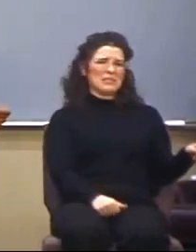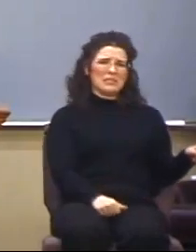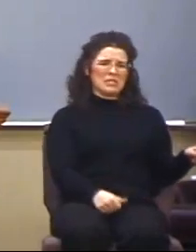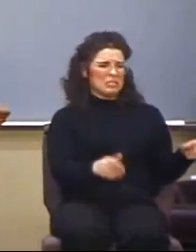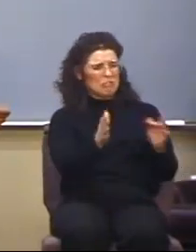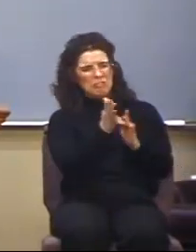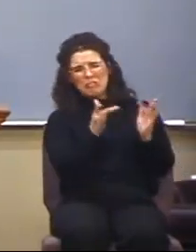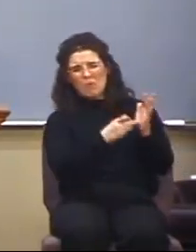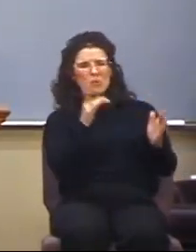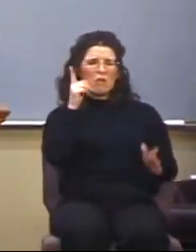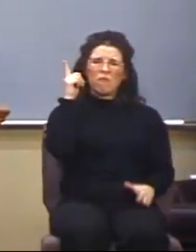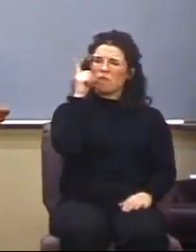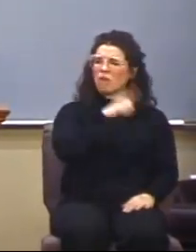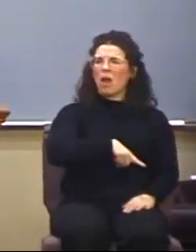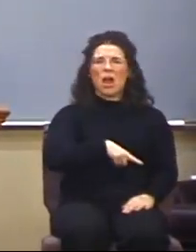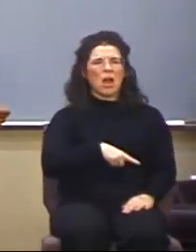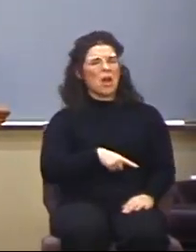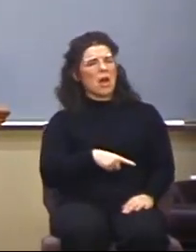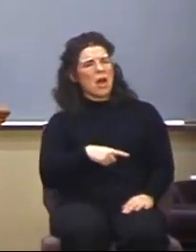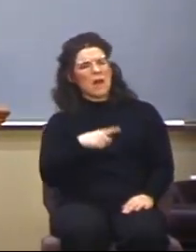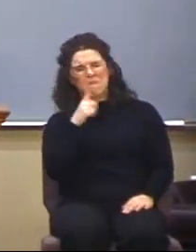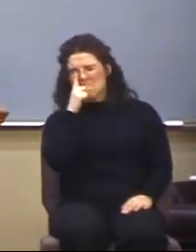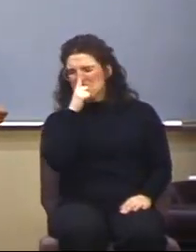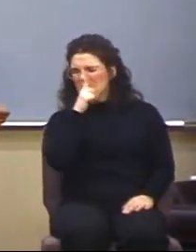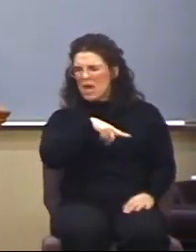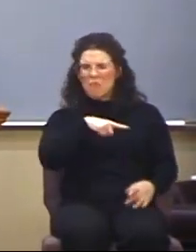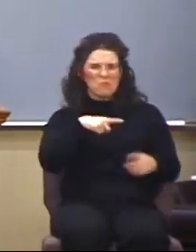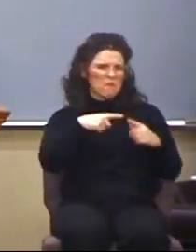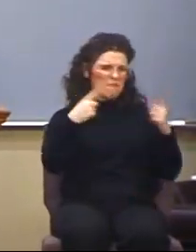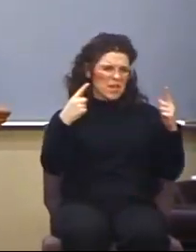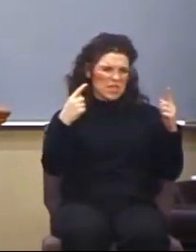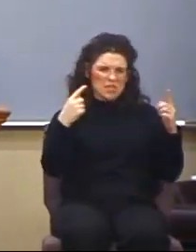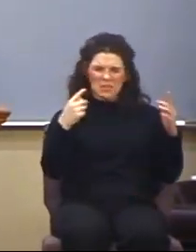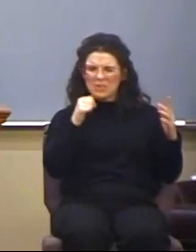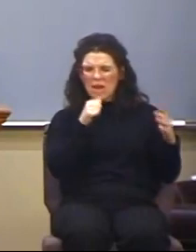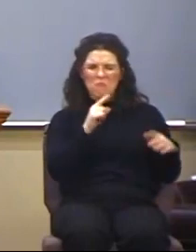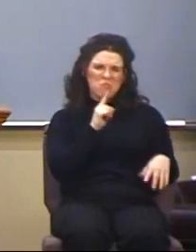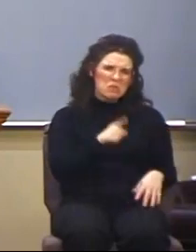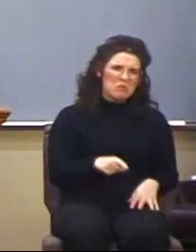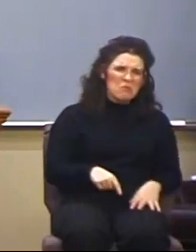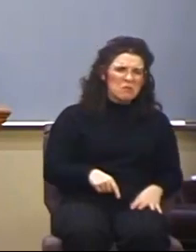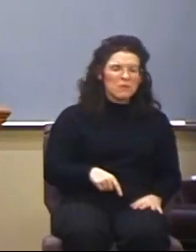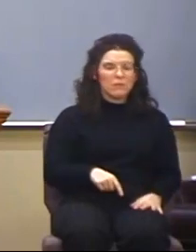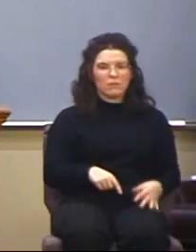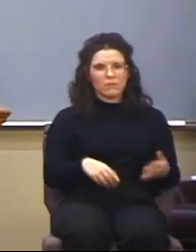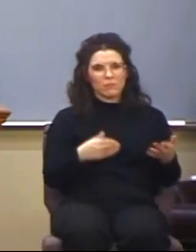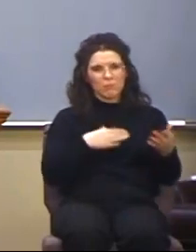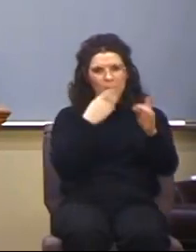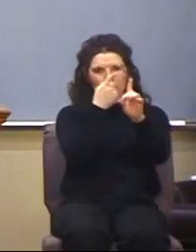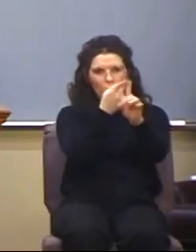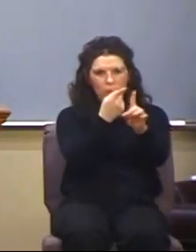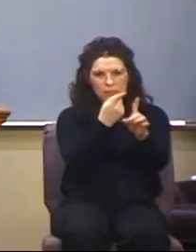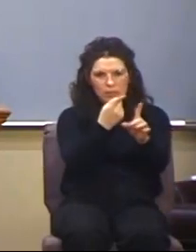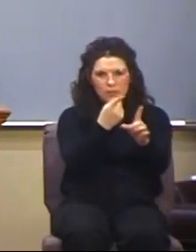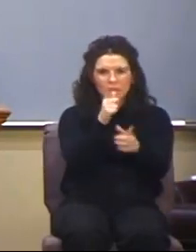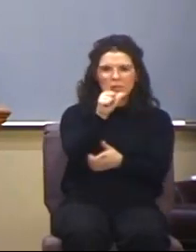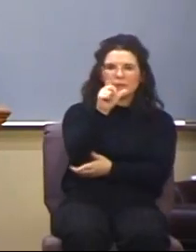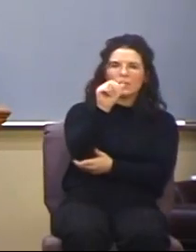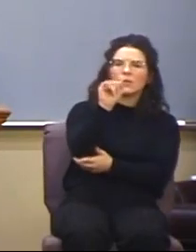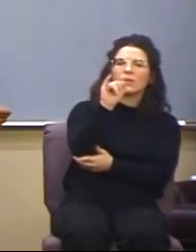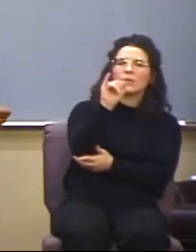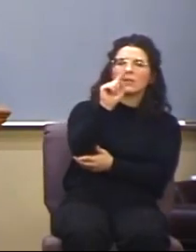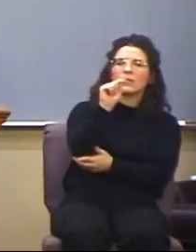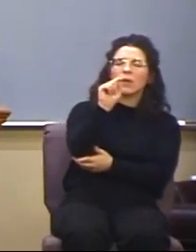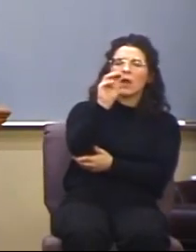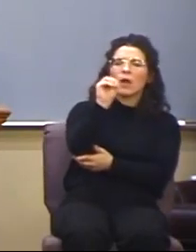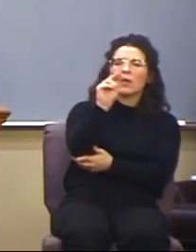fraud. He was a counterfeit. Here's my point. The litmus test, the test